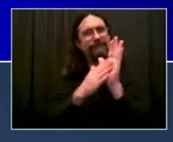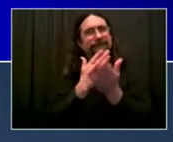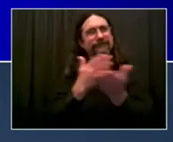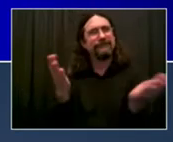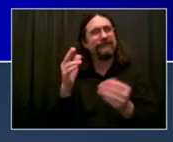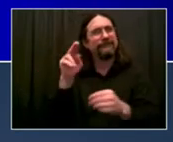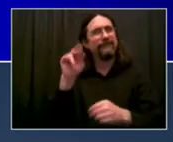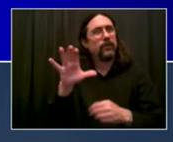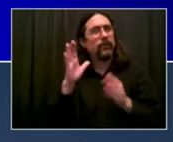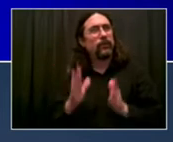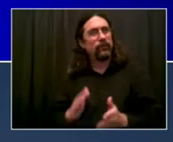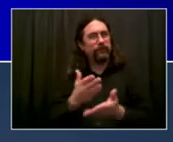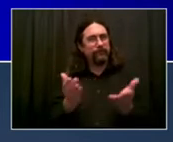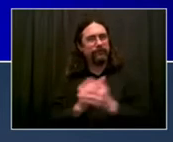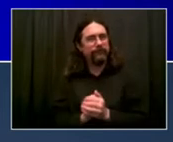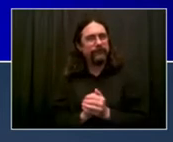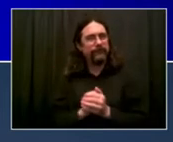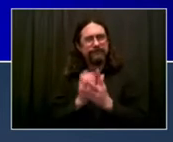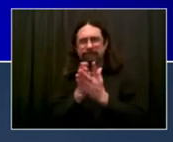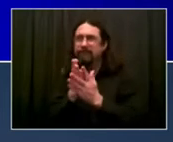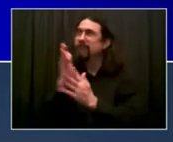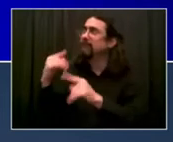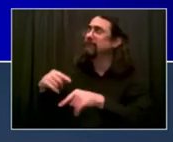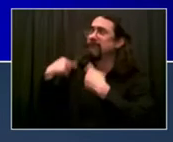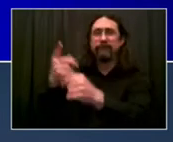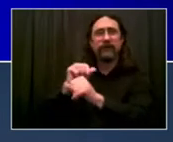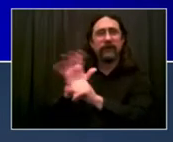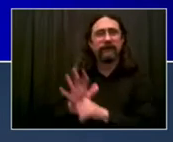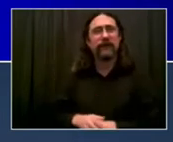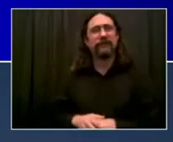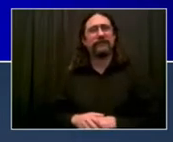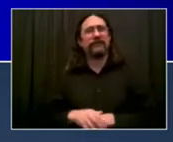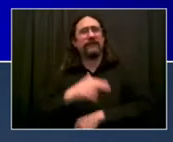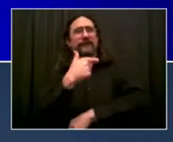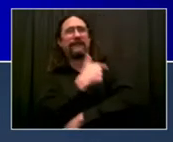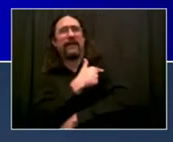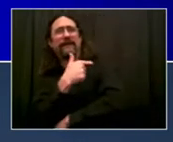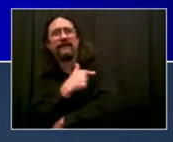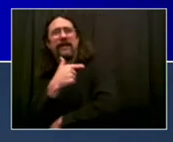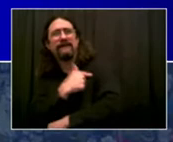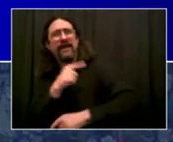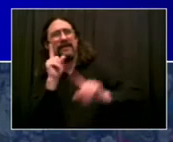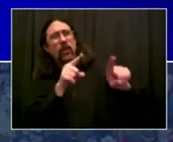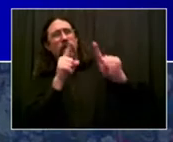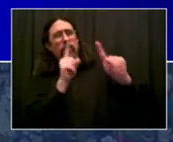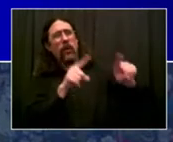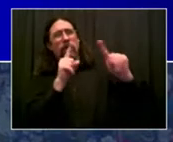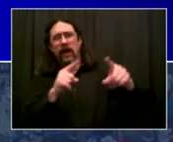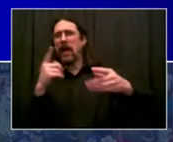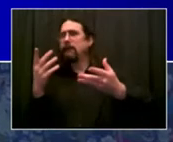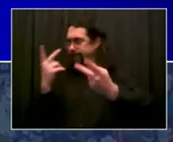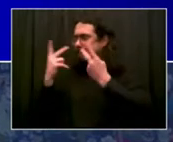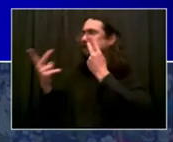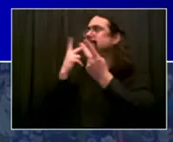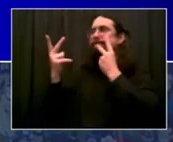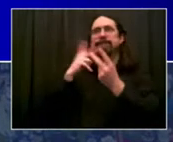this crisis. Now we can see that light at the end of the tunnel. What does it mean? It means we get to go back to so many of the things